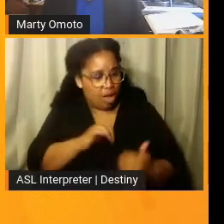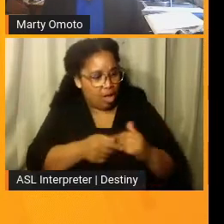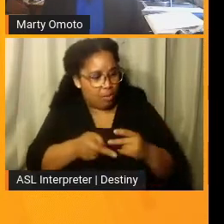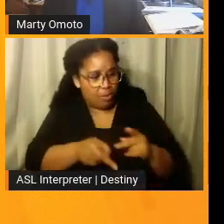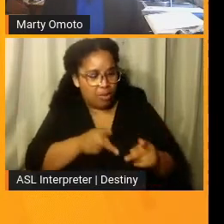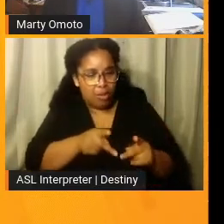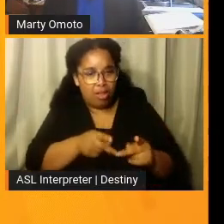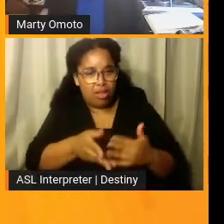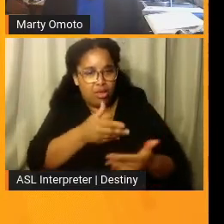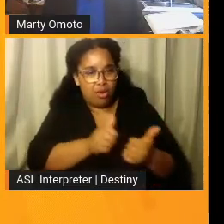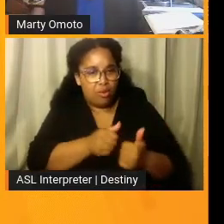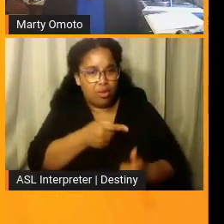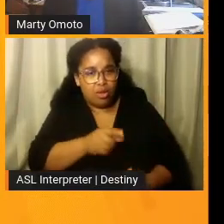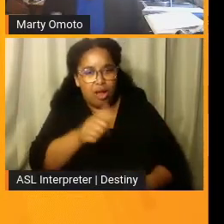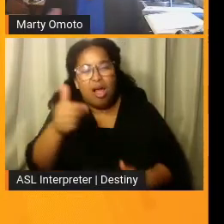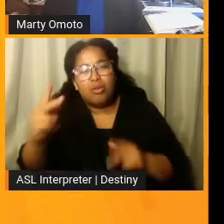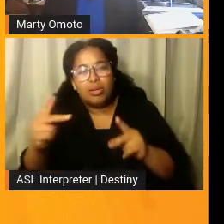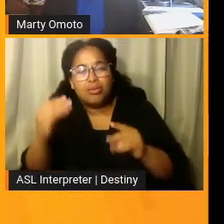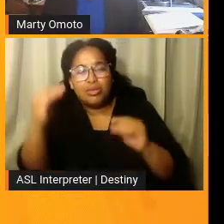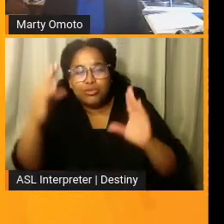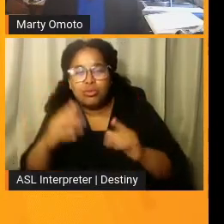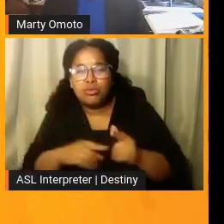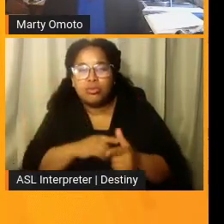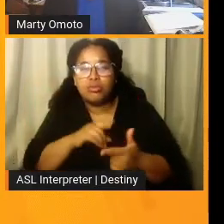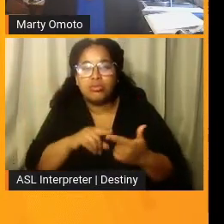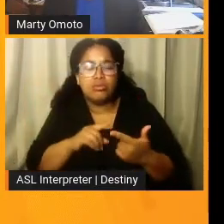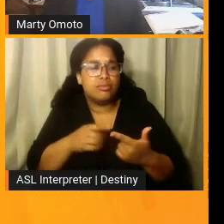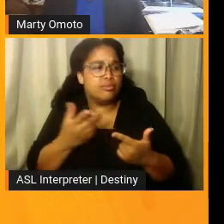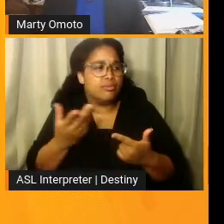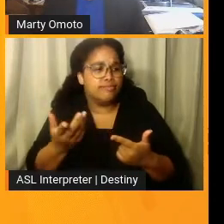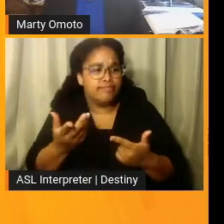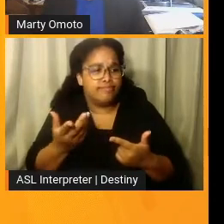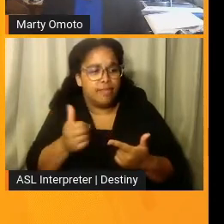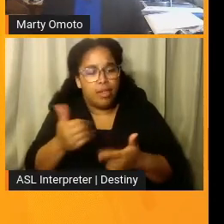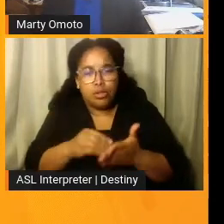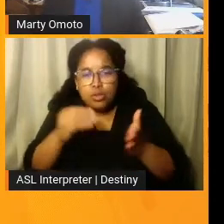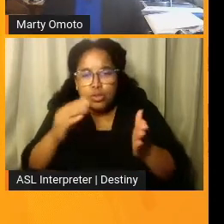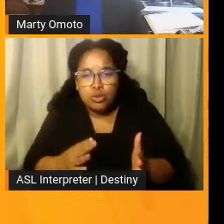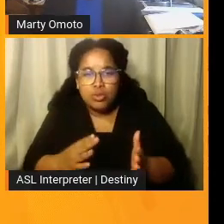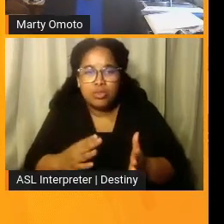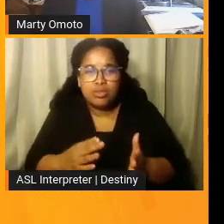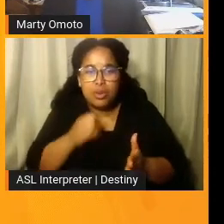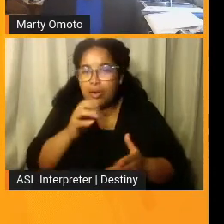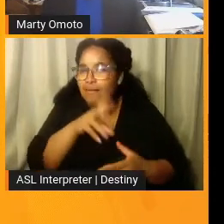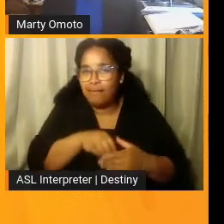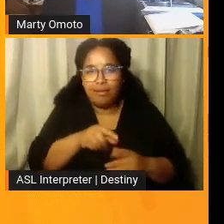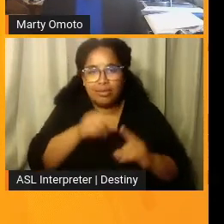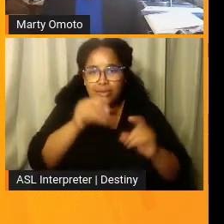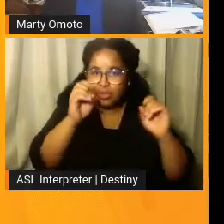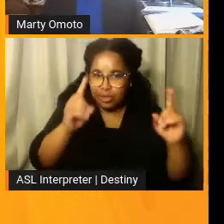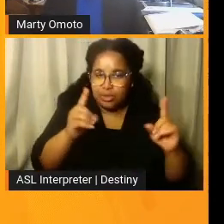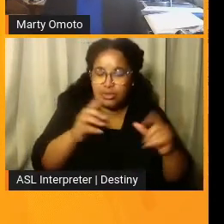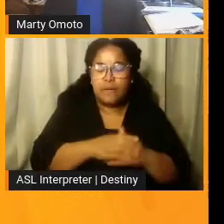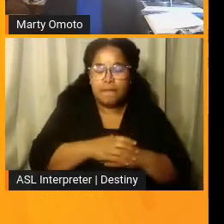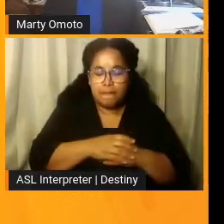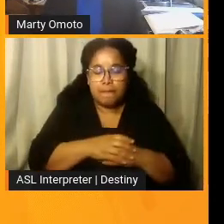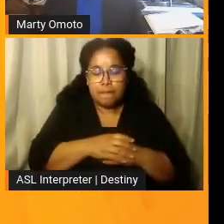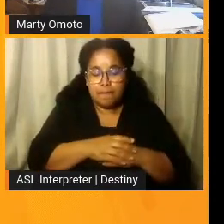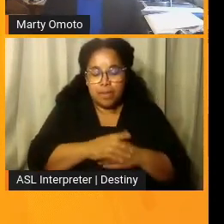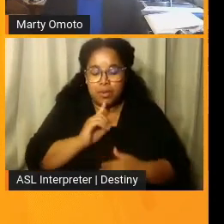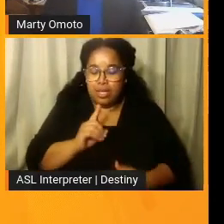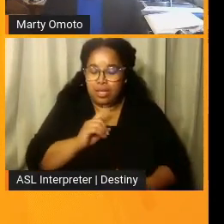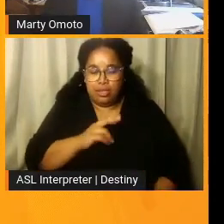her, other people, teachers and other students who were not in special ed. And that, you know, really